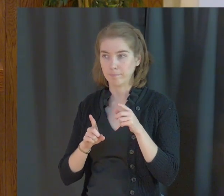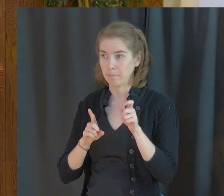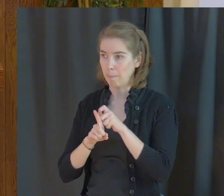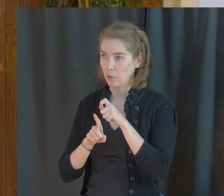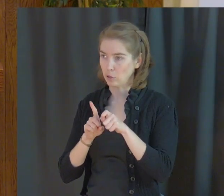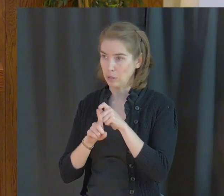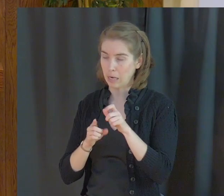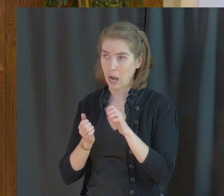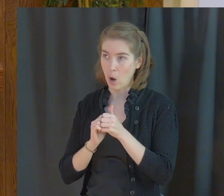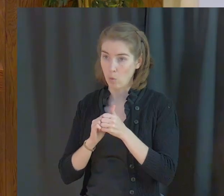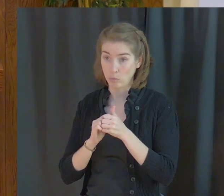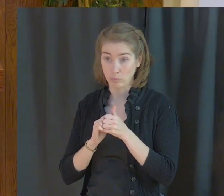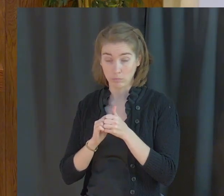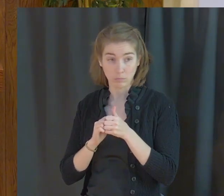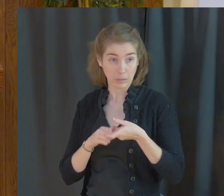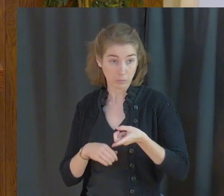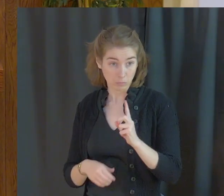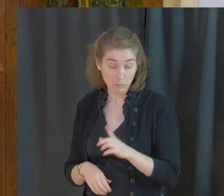Insult?